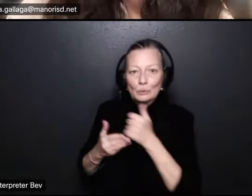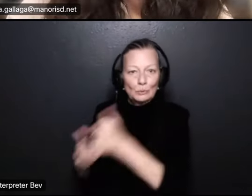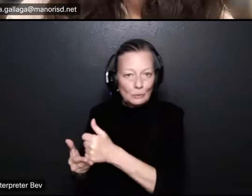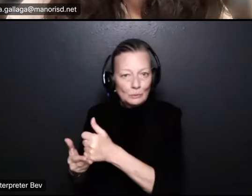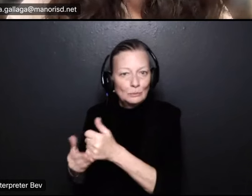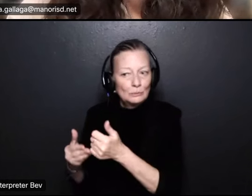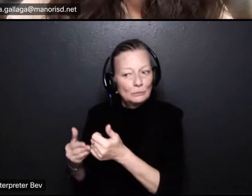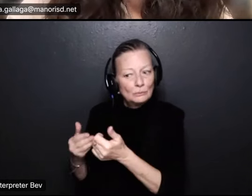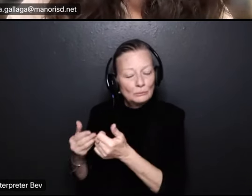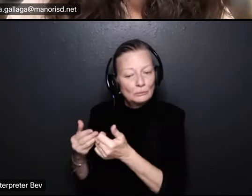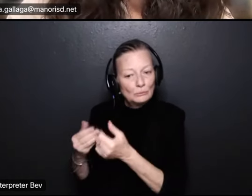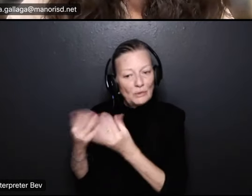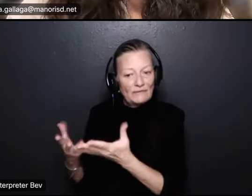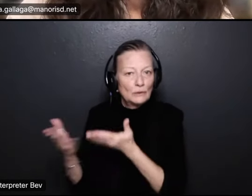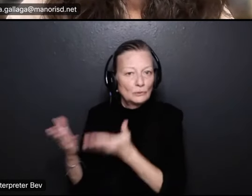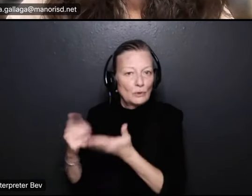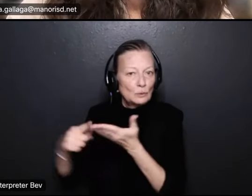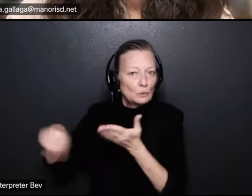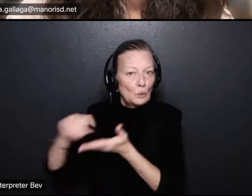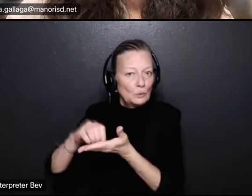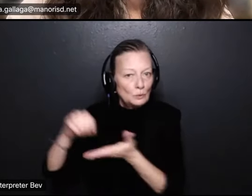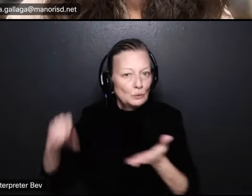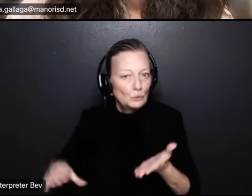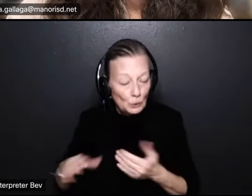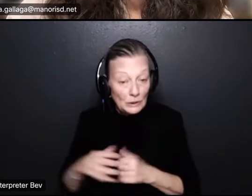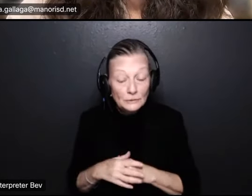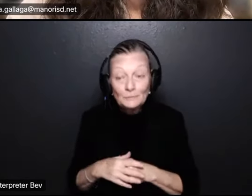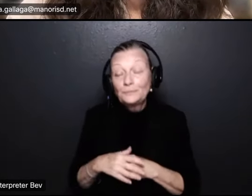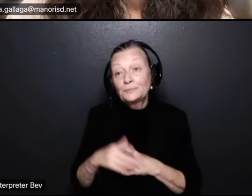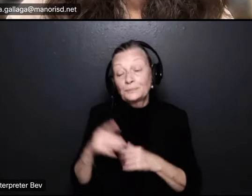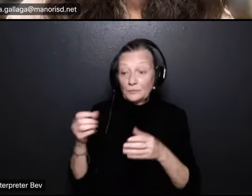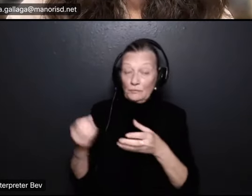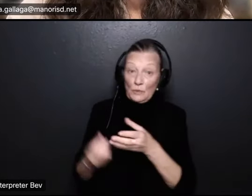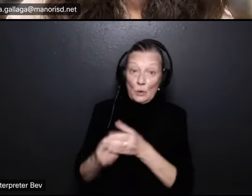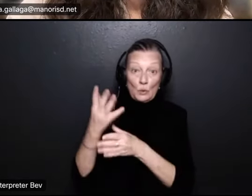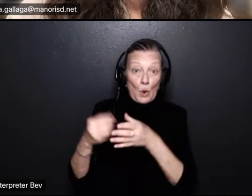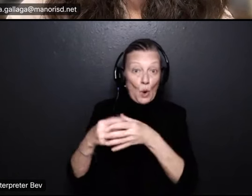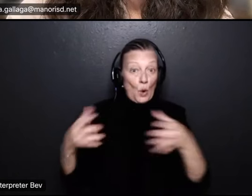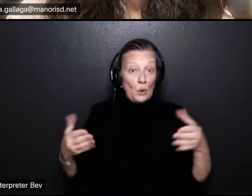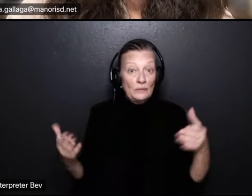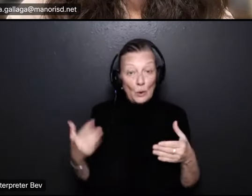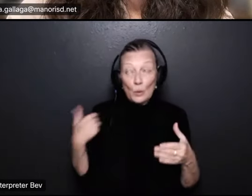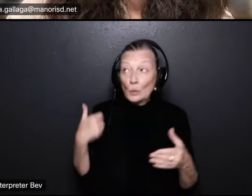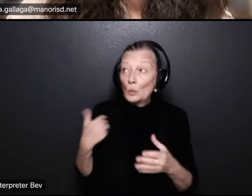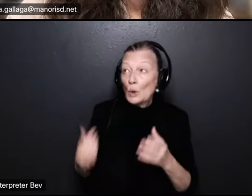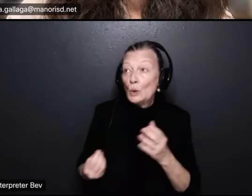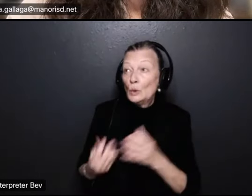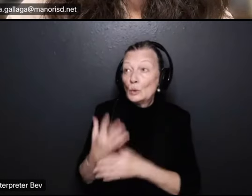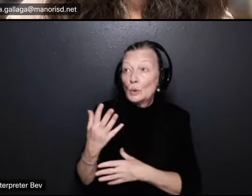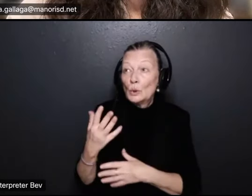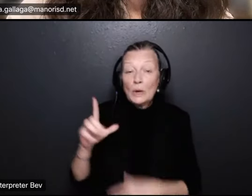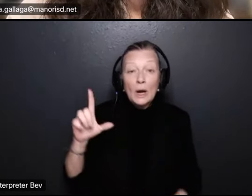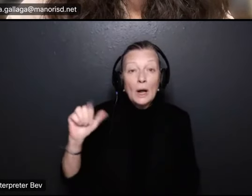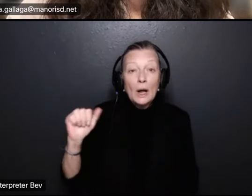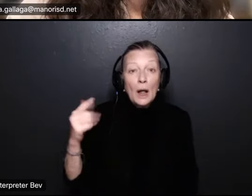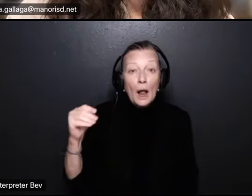to accommodate those students that are coming in to put that growth in perspective we grew about the size of lagos elementary